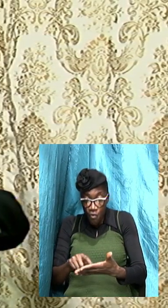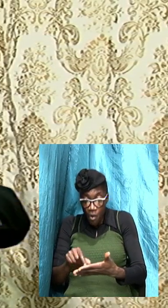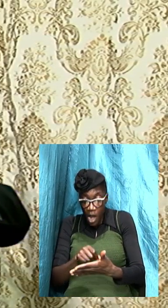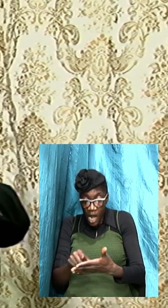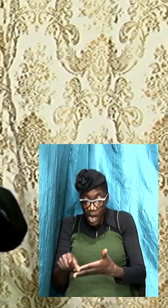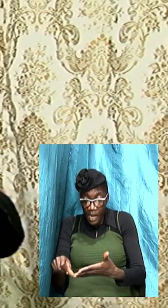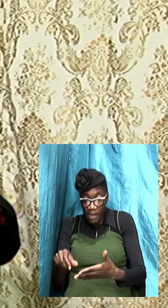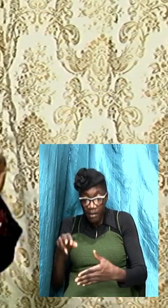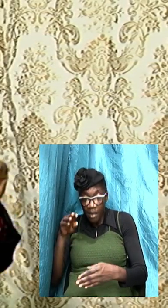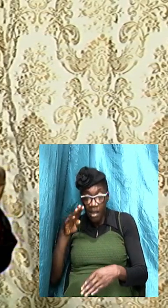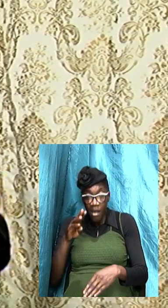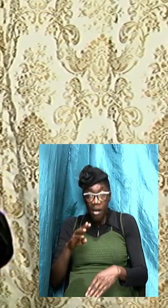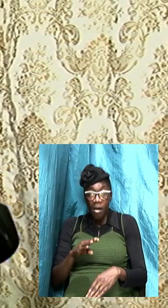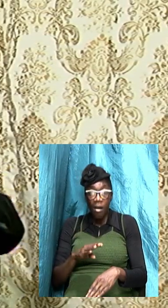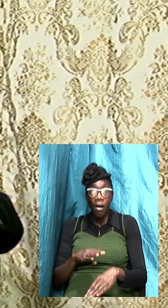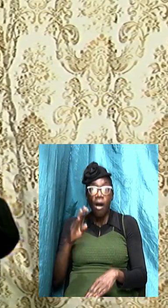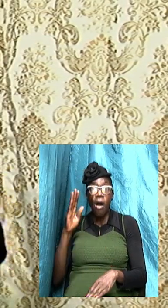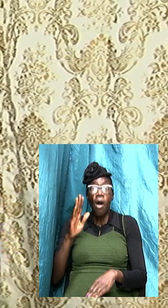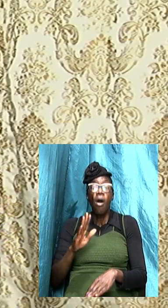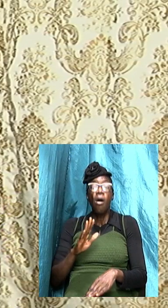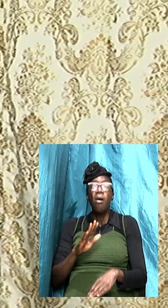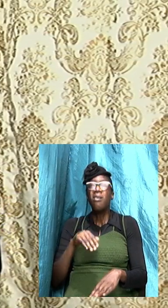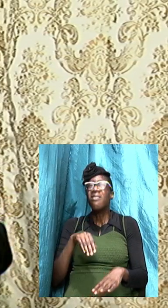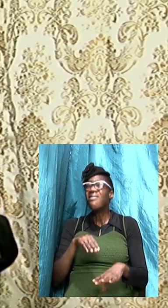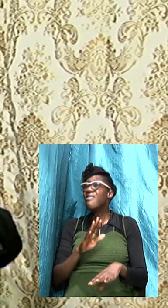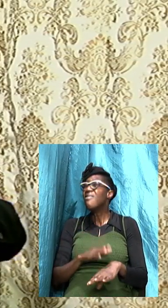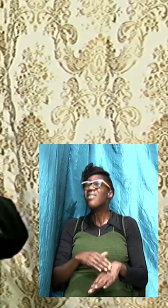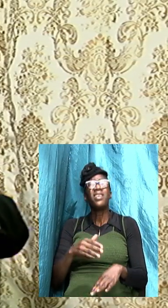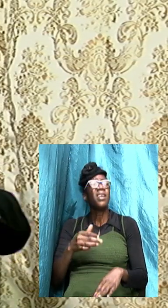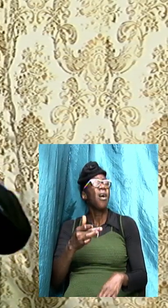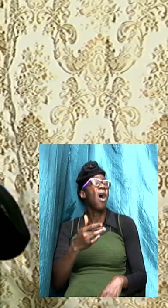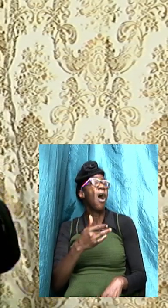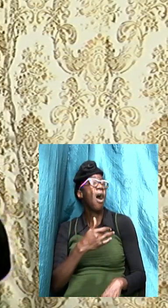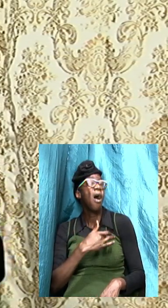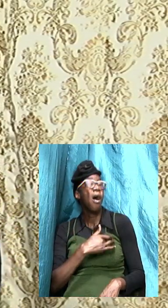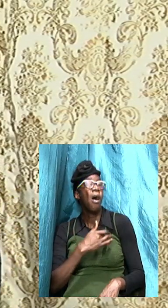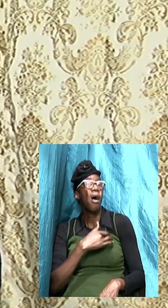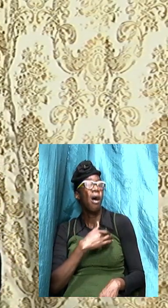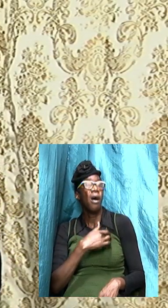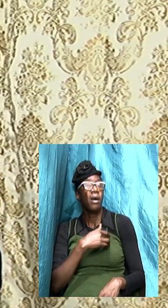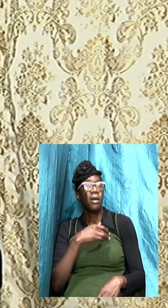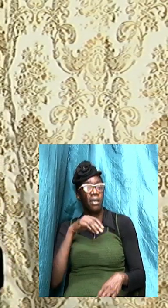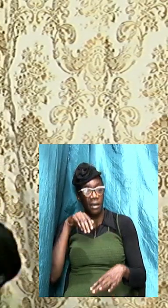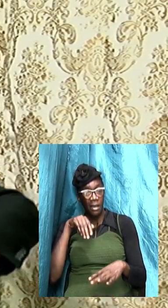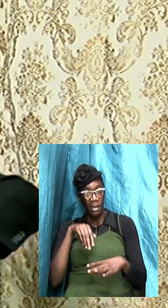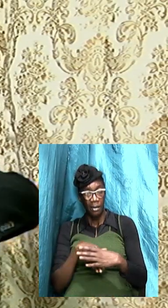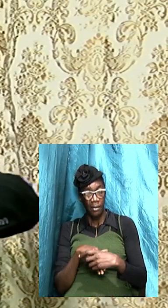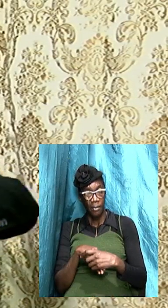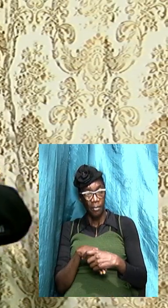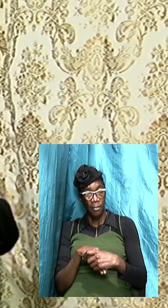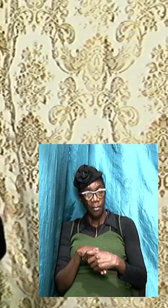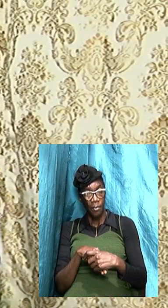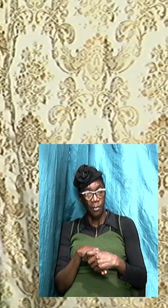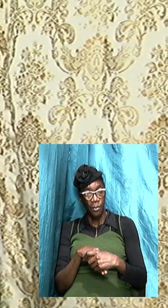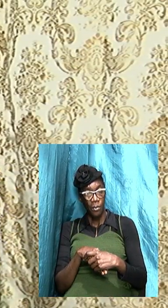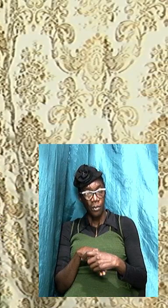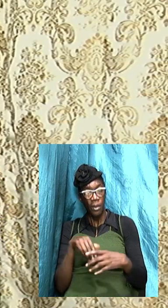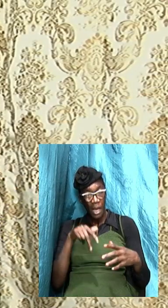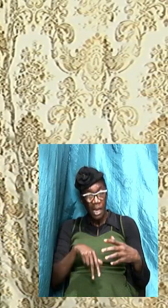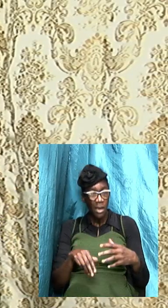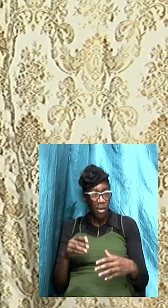on the tables of our heart him say that he will write it on the inward paths him write it in our